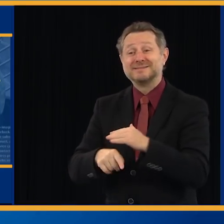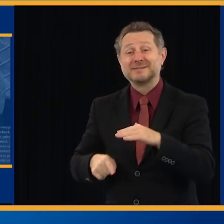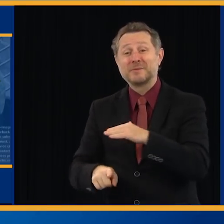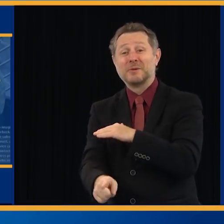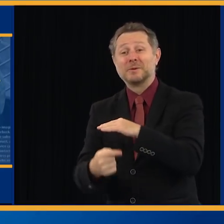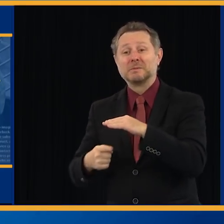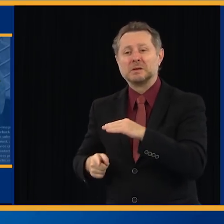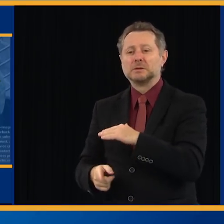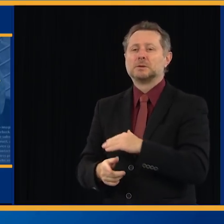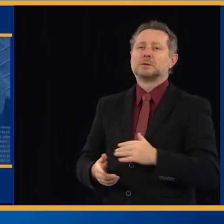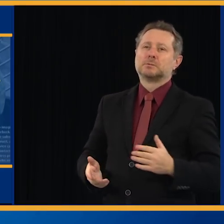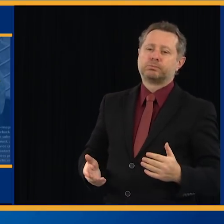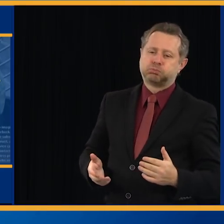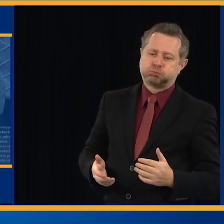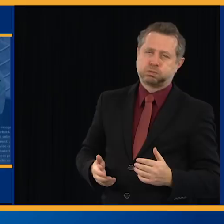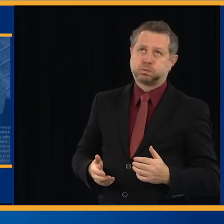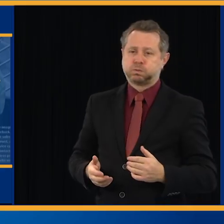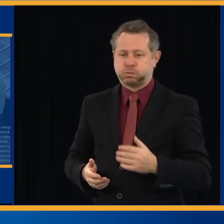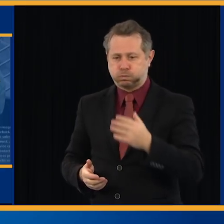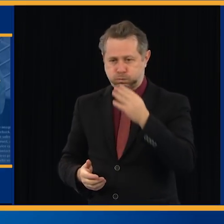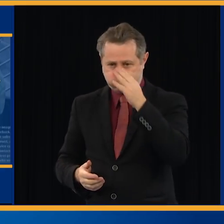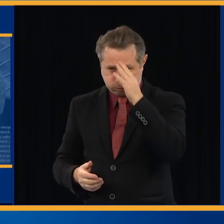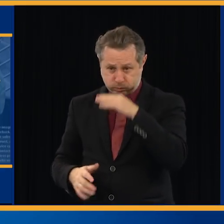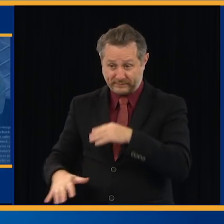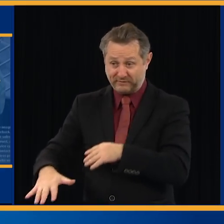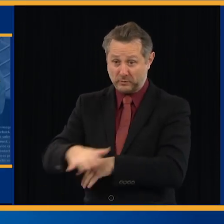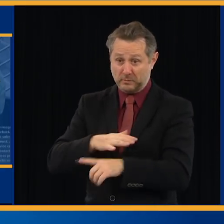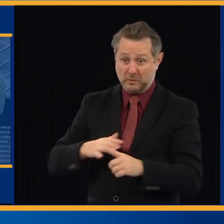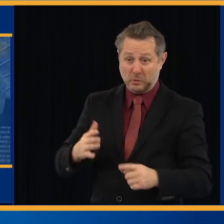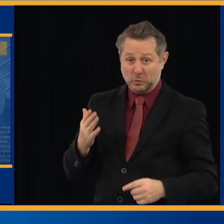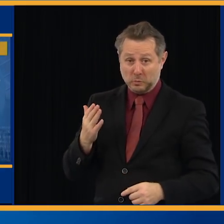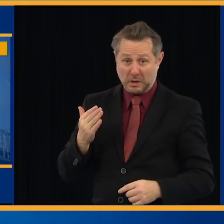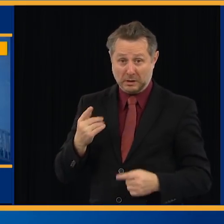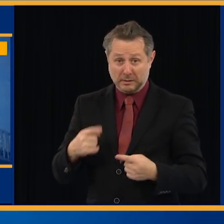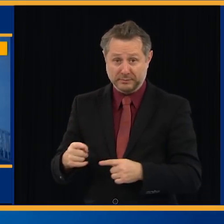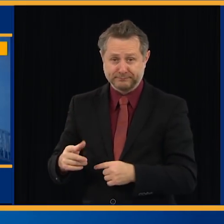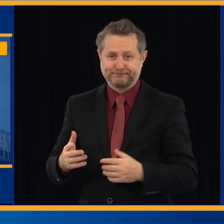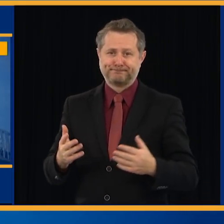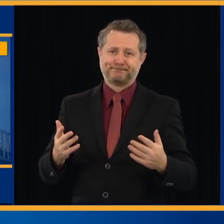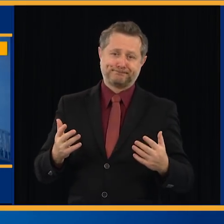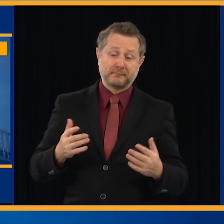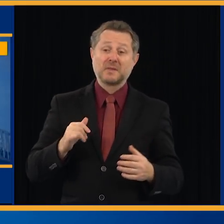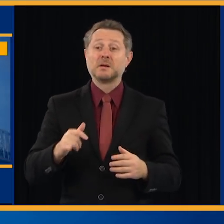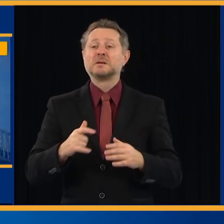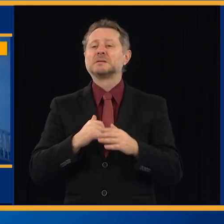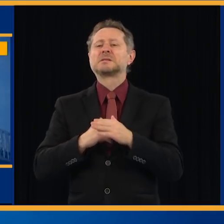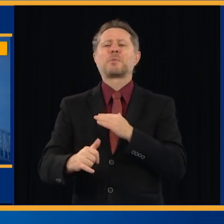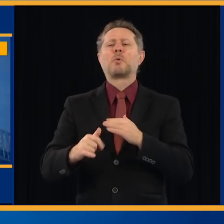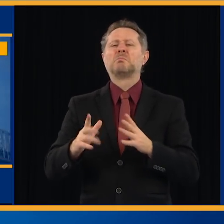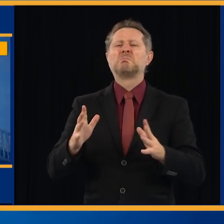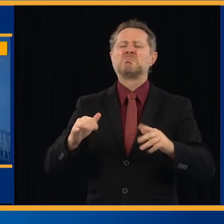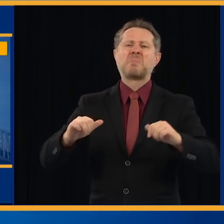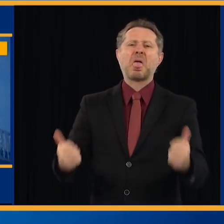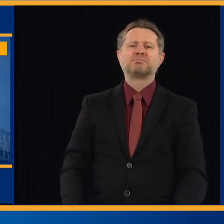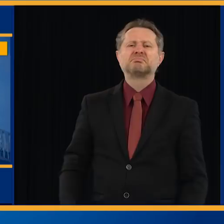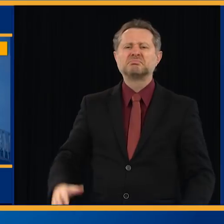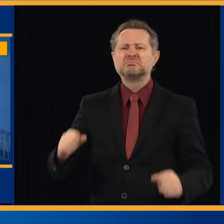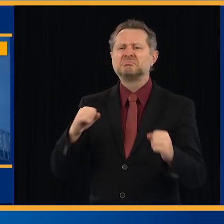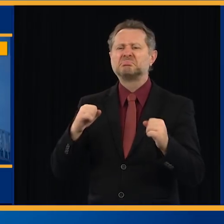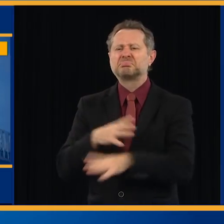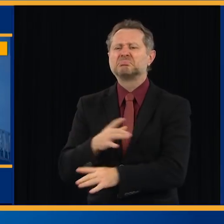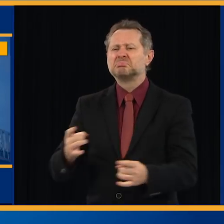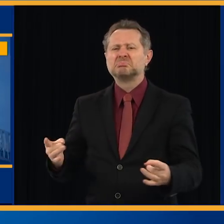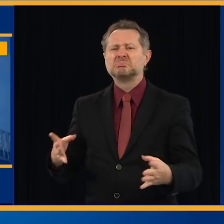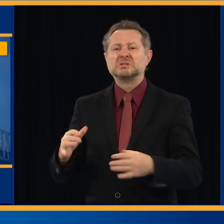variety of reasons, have rapidly deteriorated. When you think about what happened,